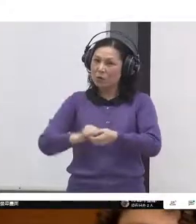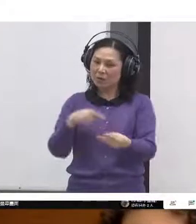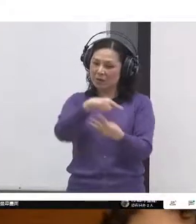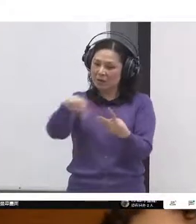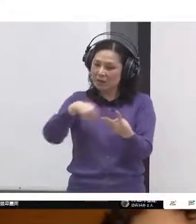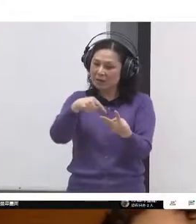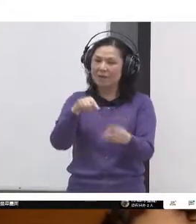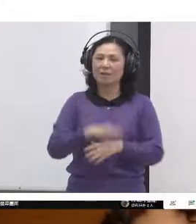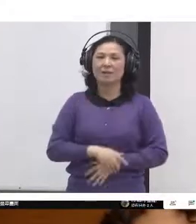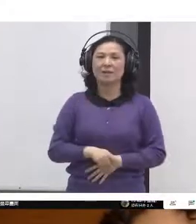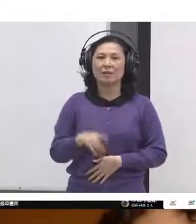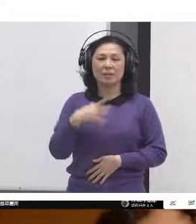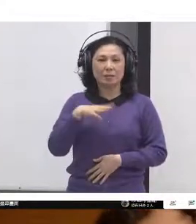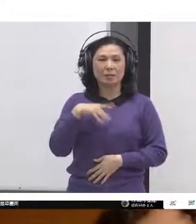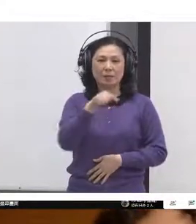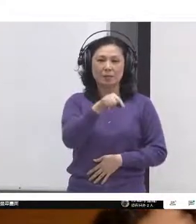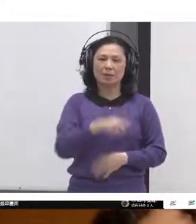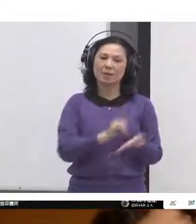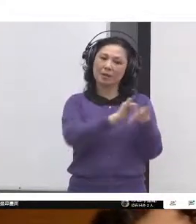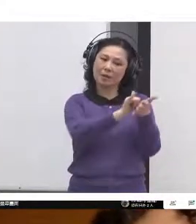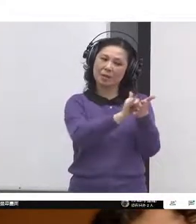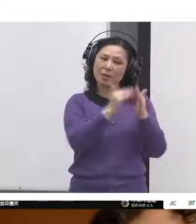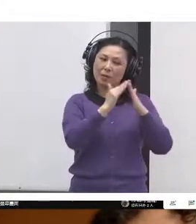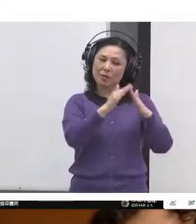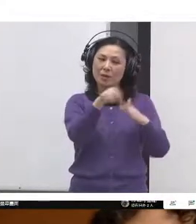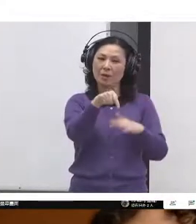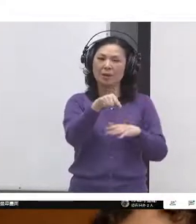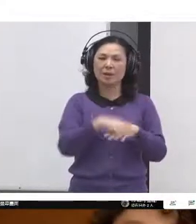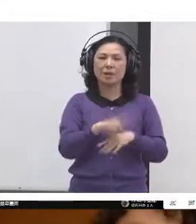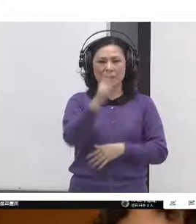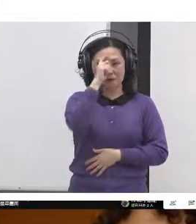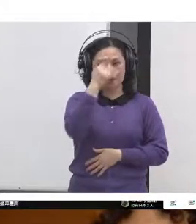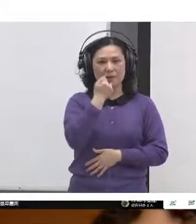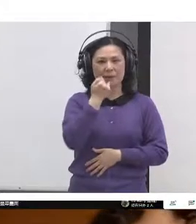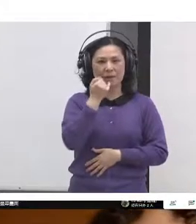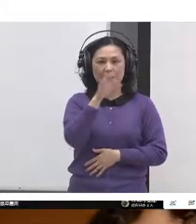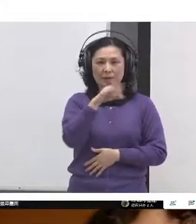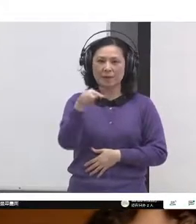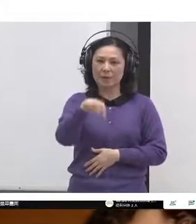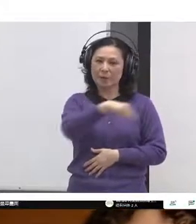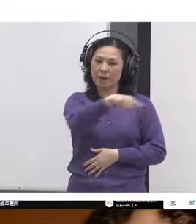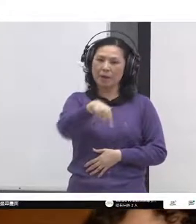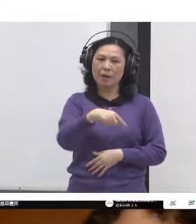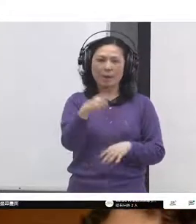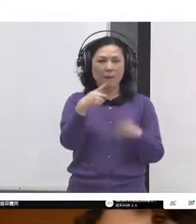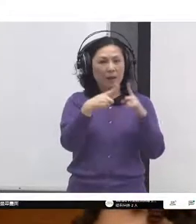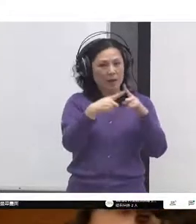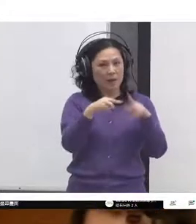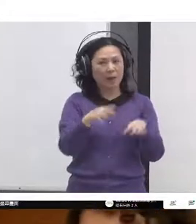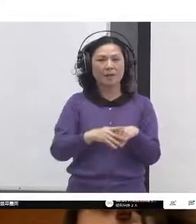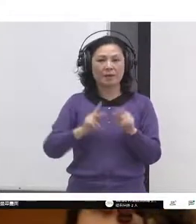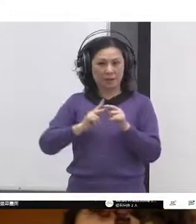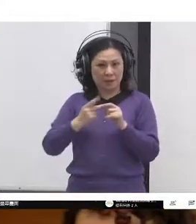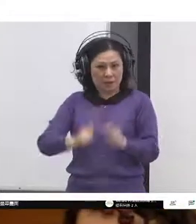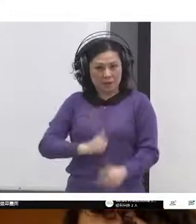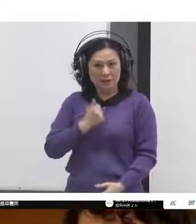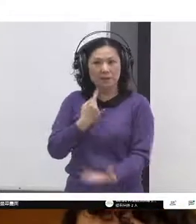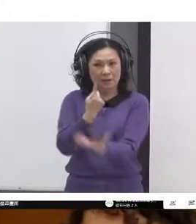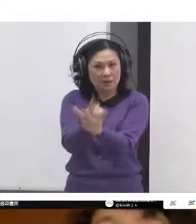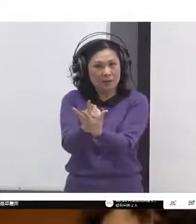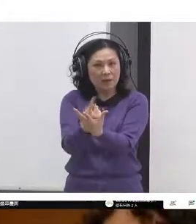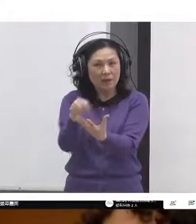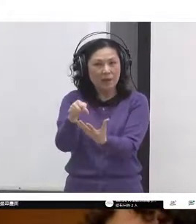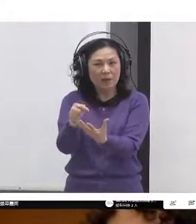members of PEDIS and actual participation officers so that they could